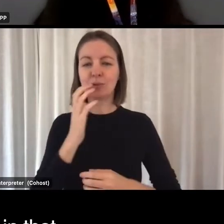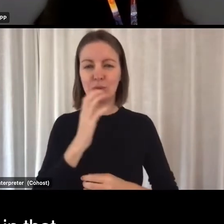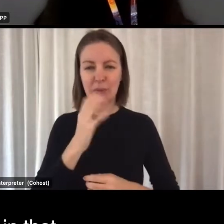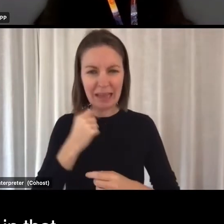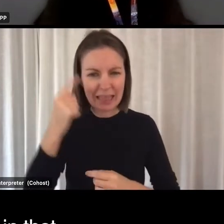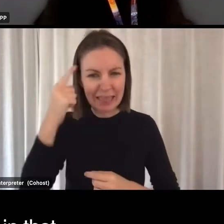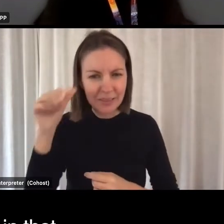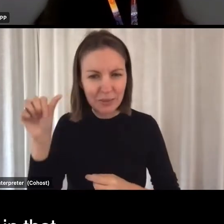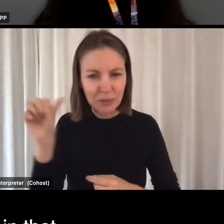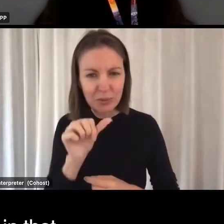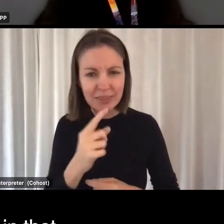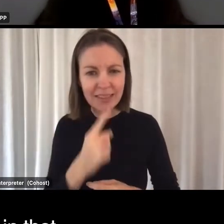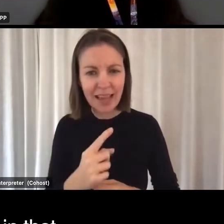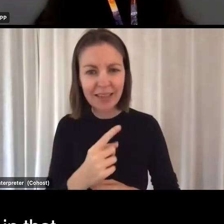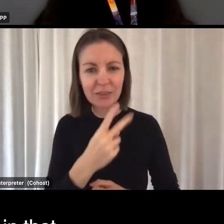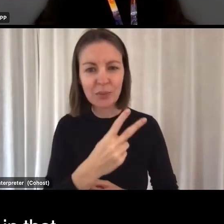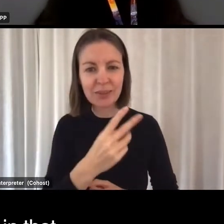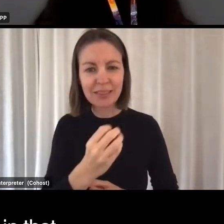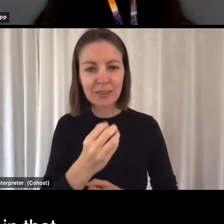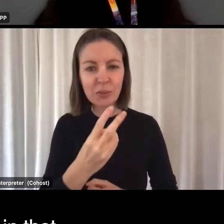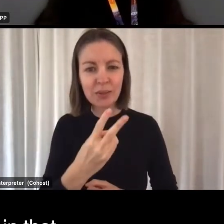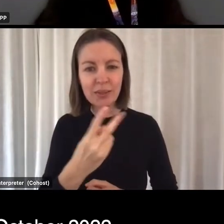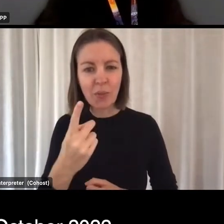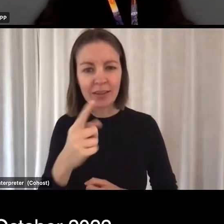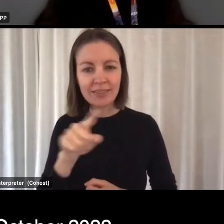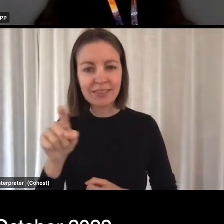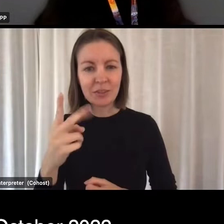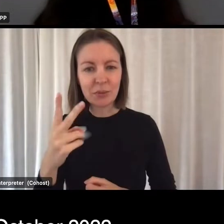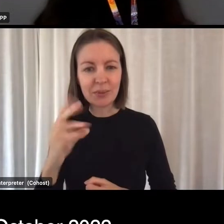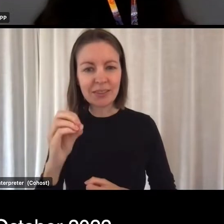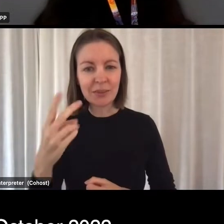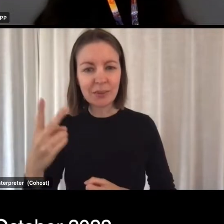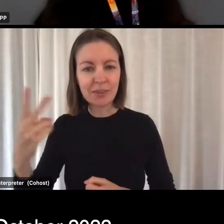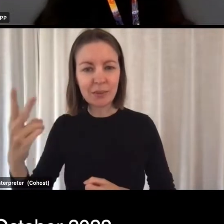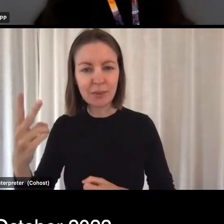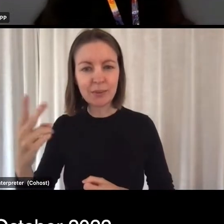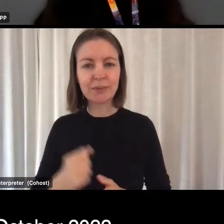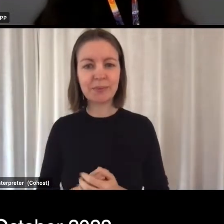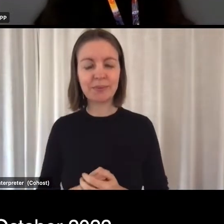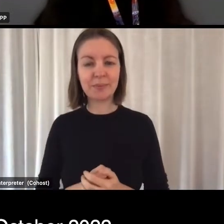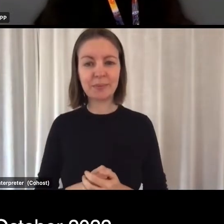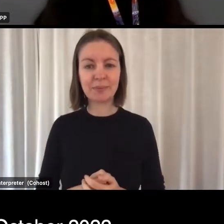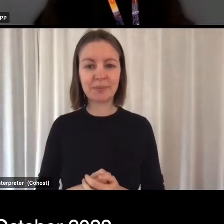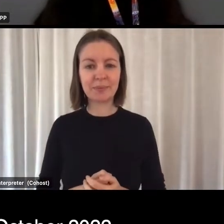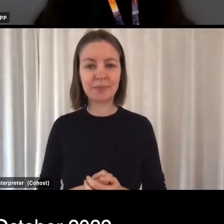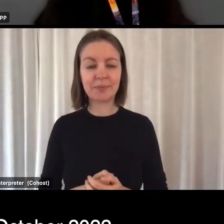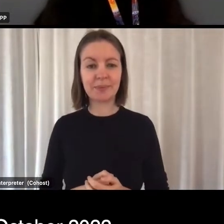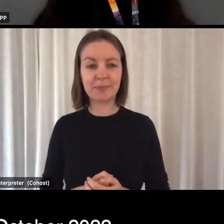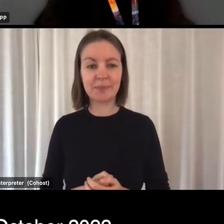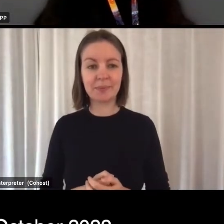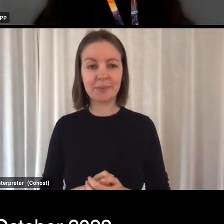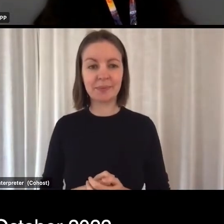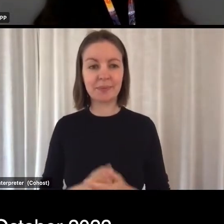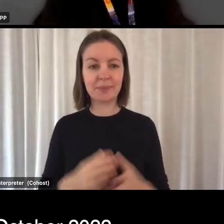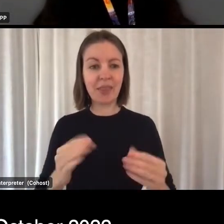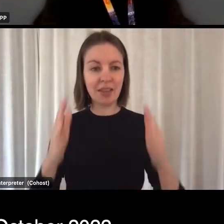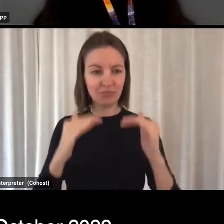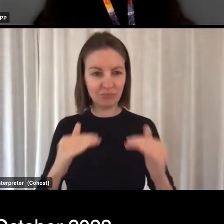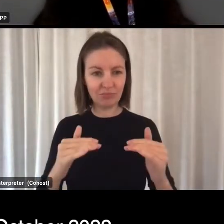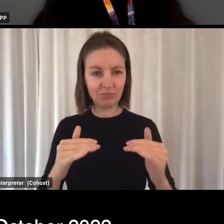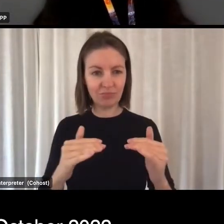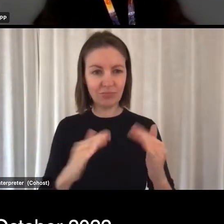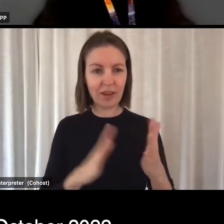think that should say 2021 to 2022 in that 12-month period, and then 1st of May 2022